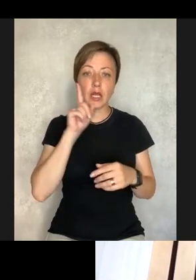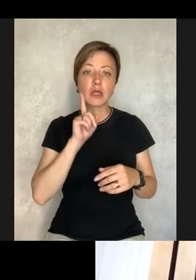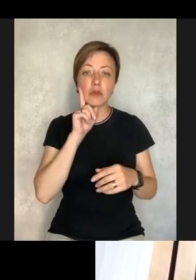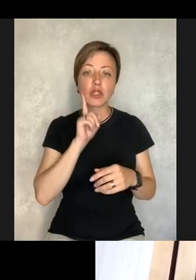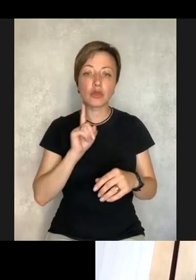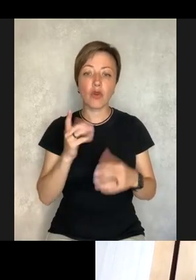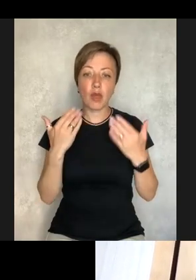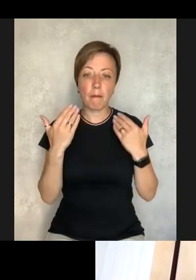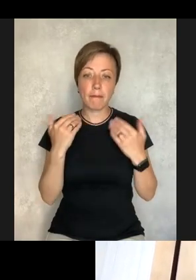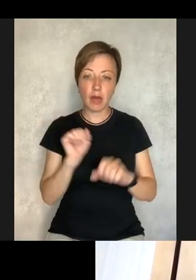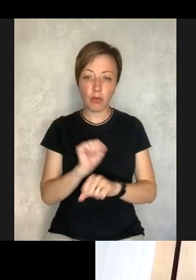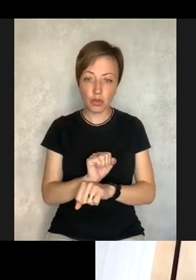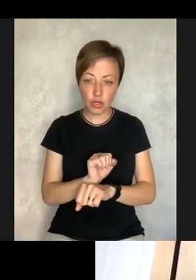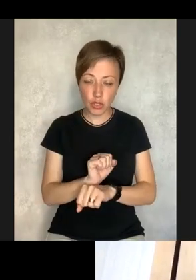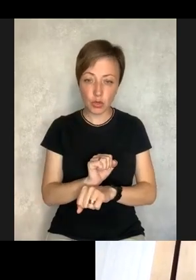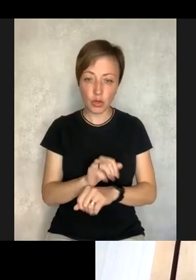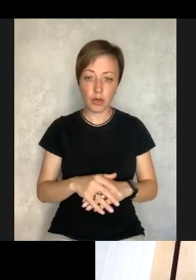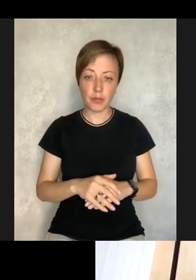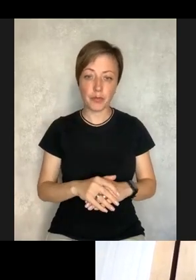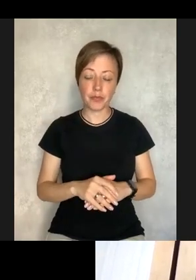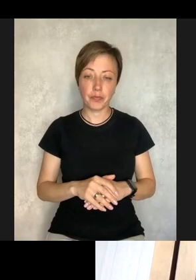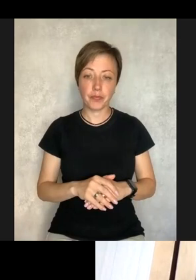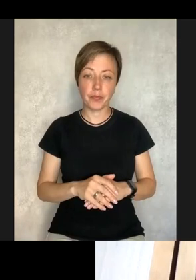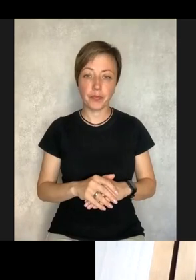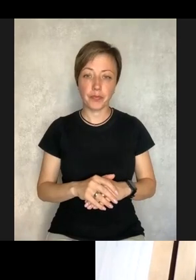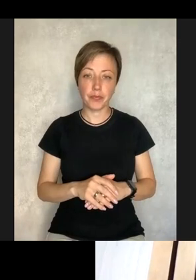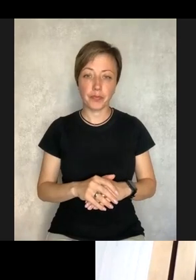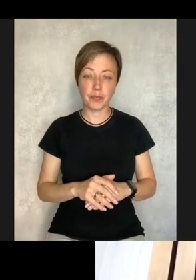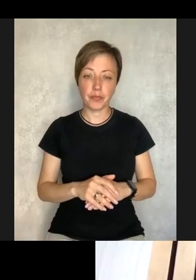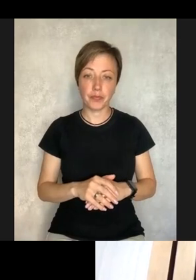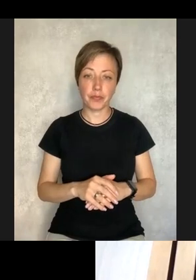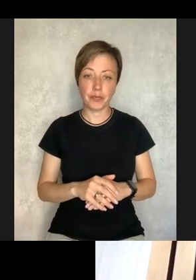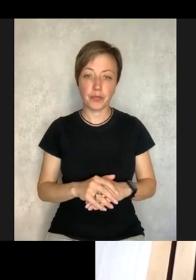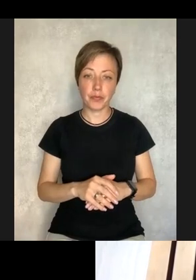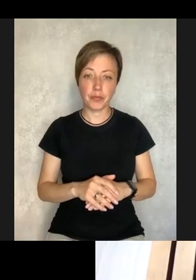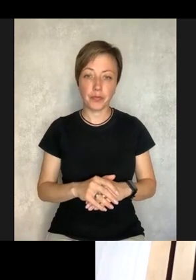or temporary break for the parents.